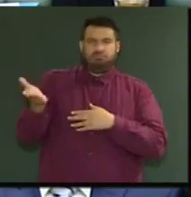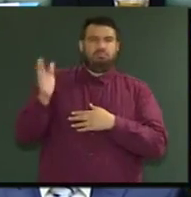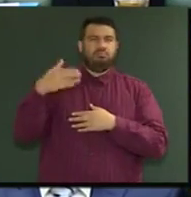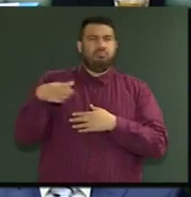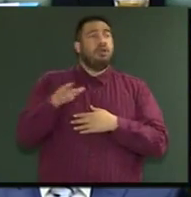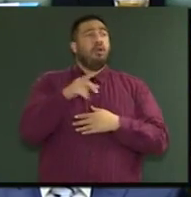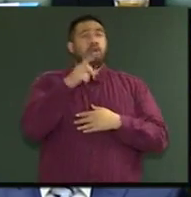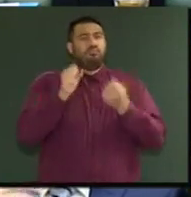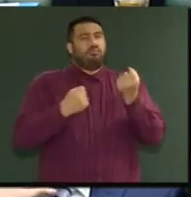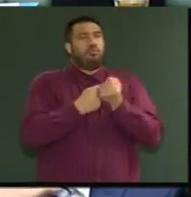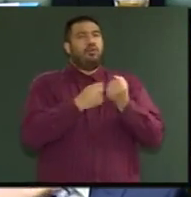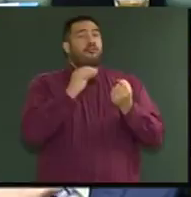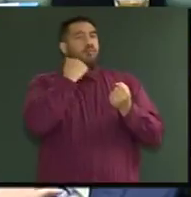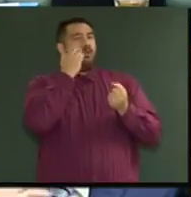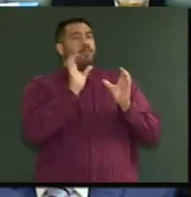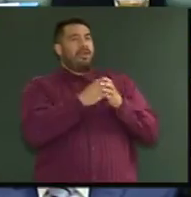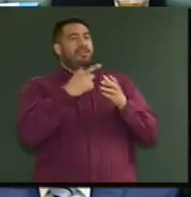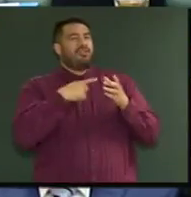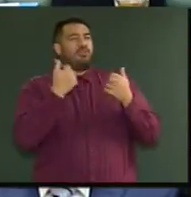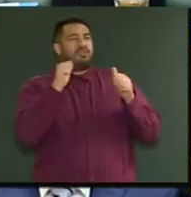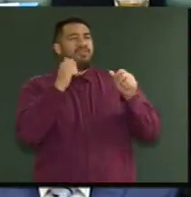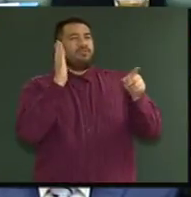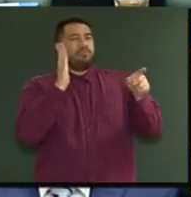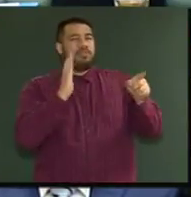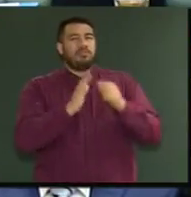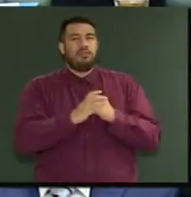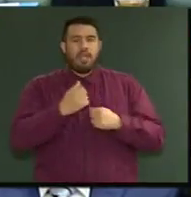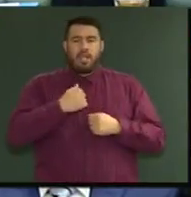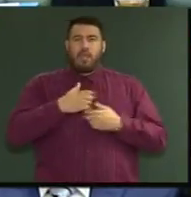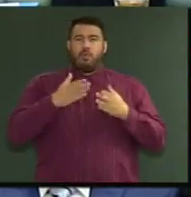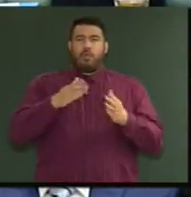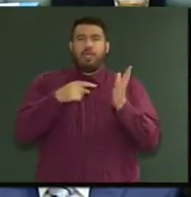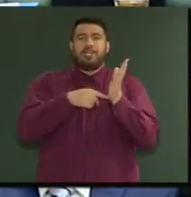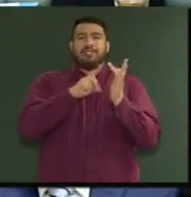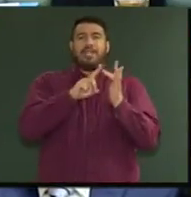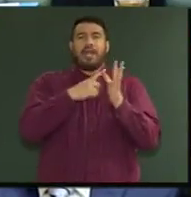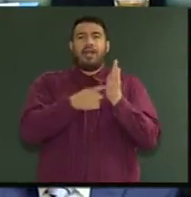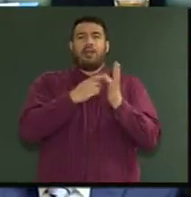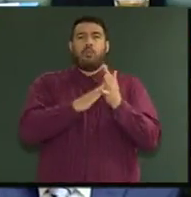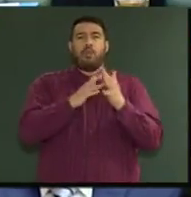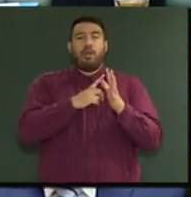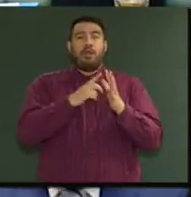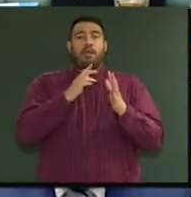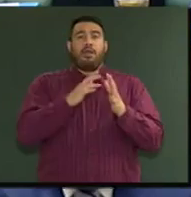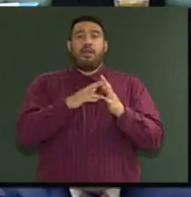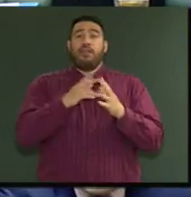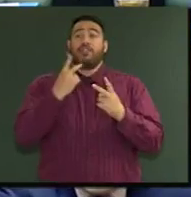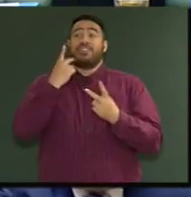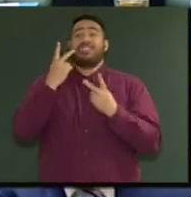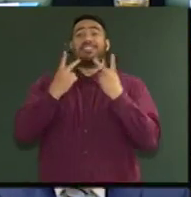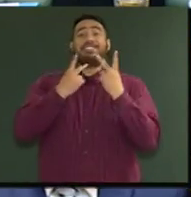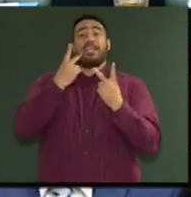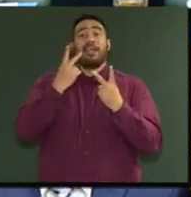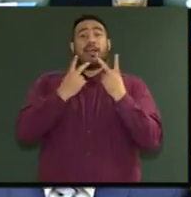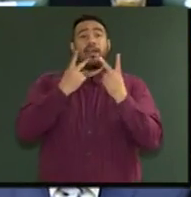Mr Speaker, as we say in Tarawa, and this is a very important saying, the singer may have